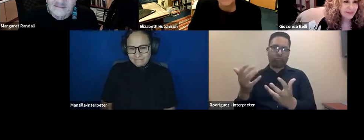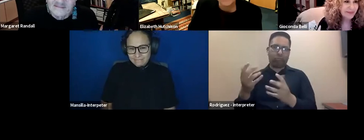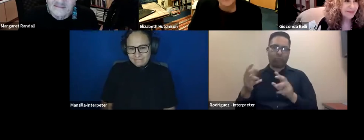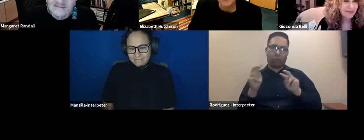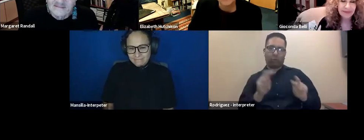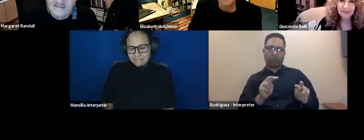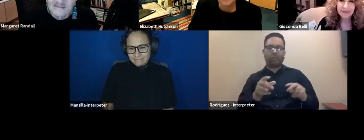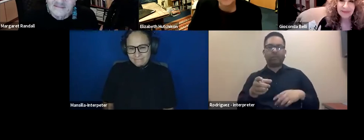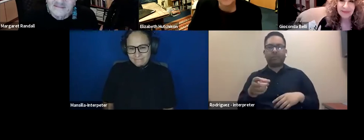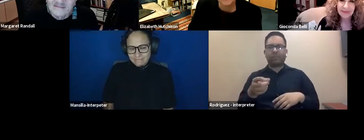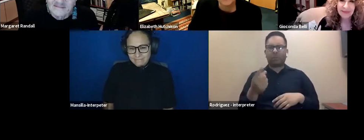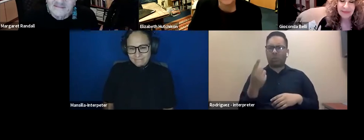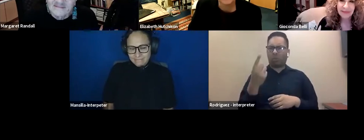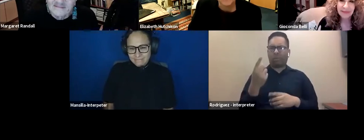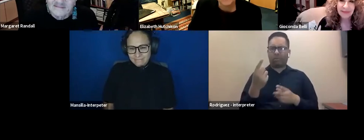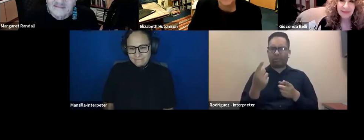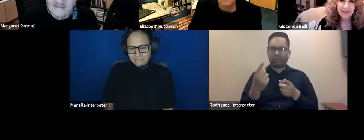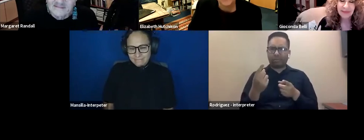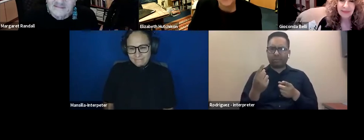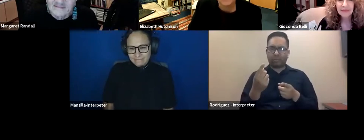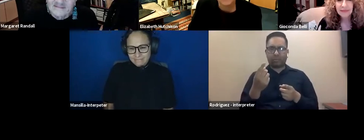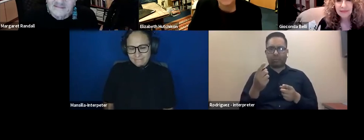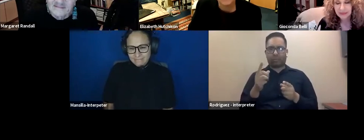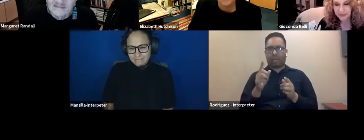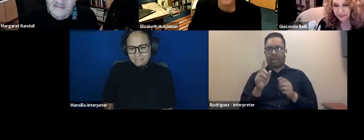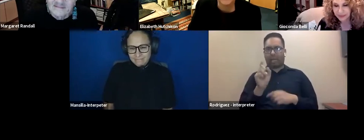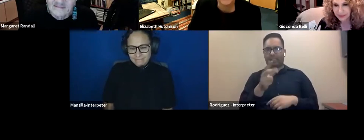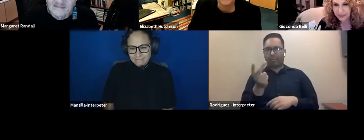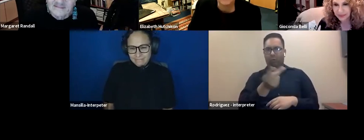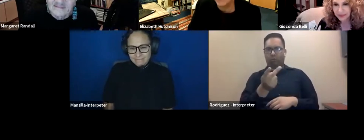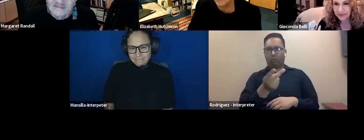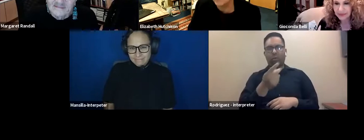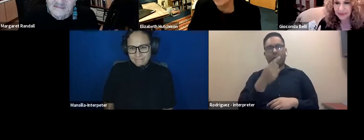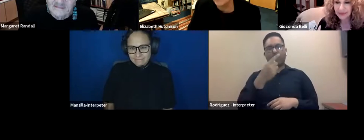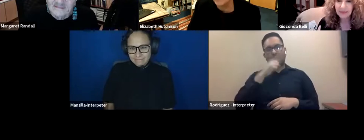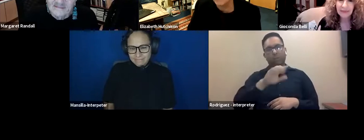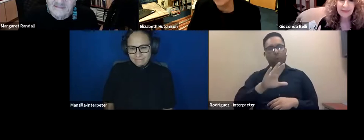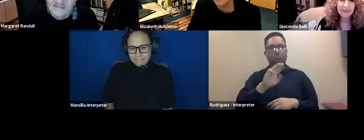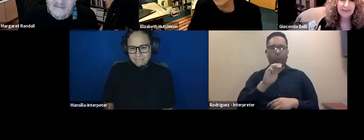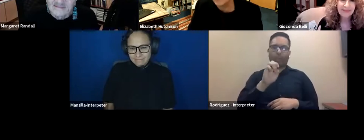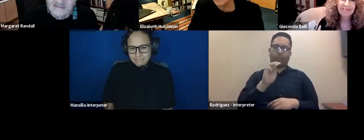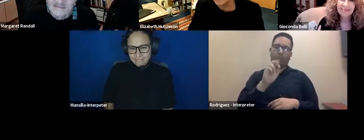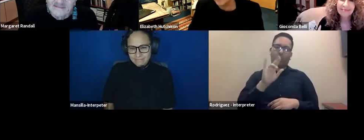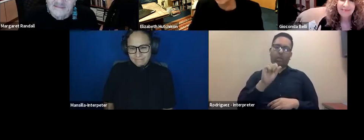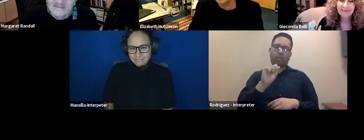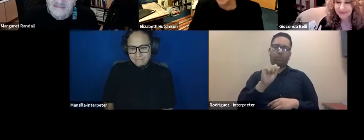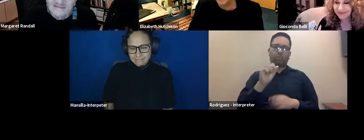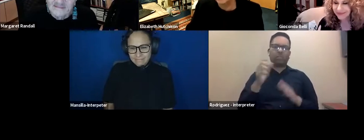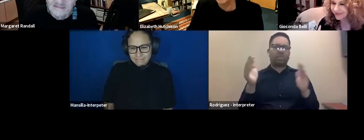One asks you, the both of you, to compare your memoirs. Both of your